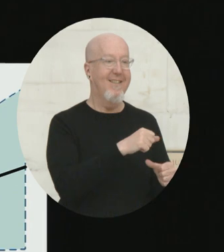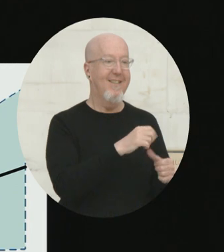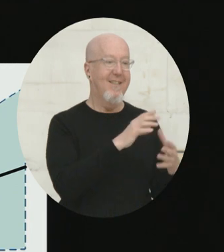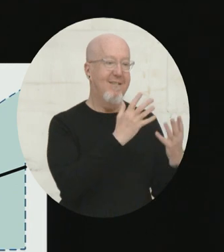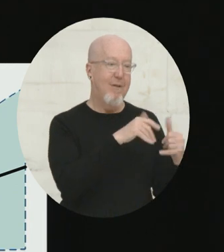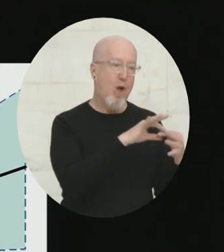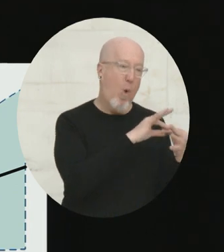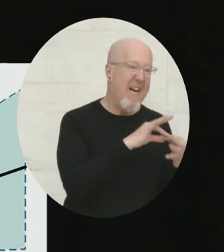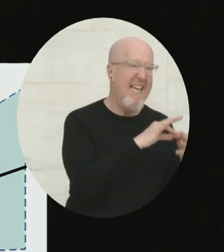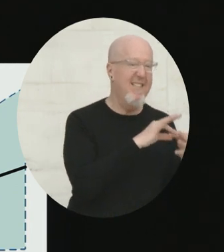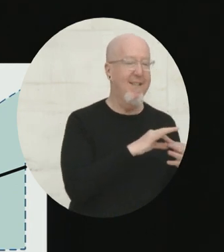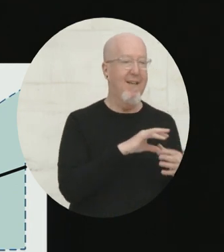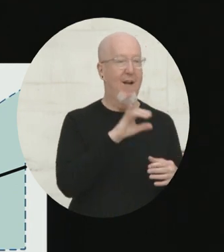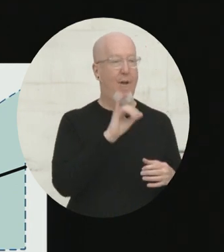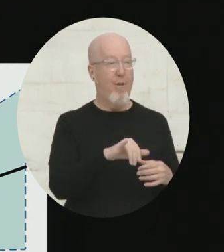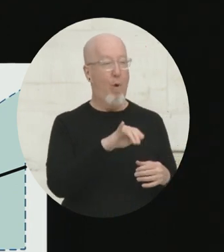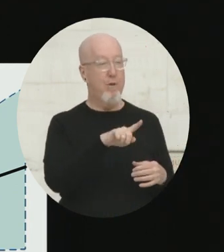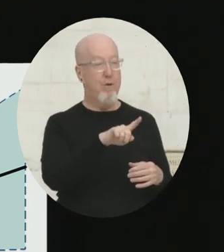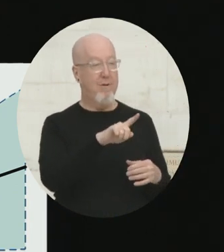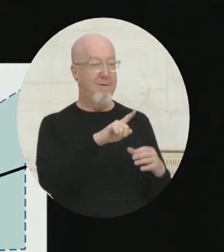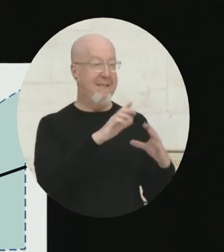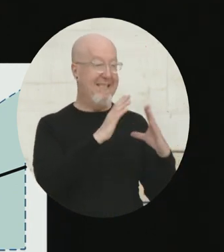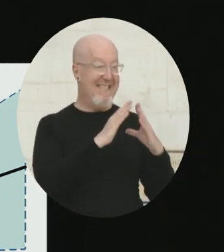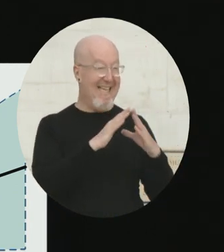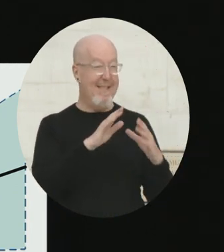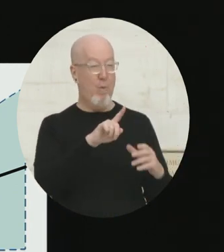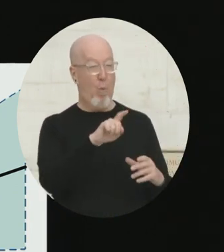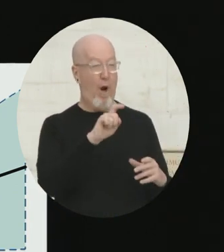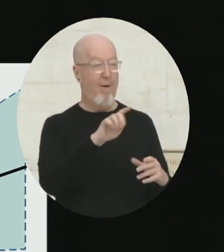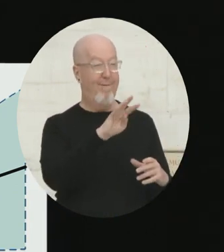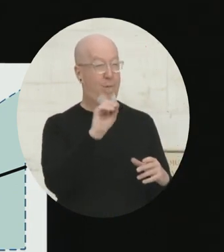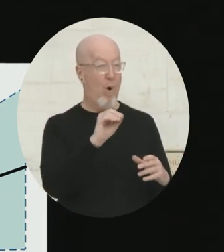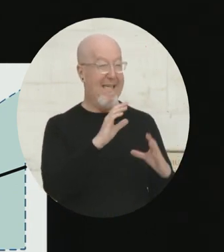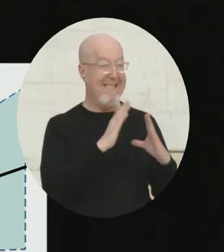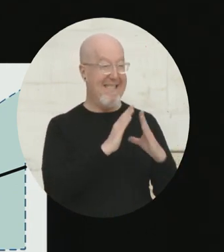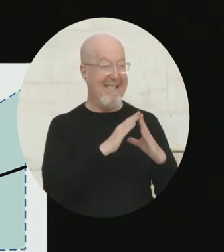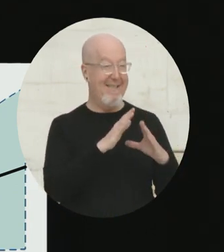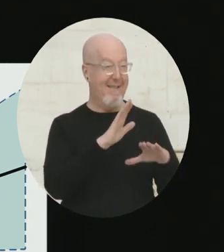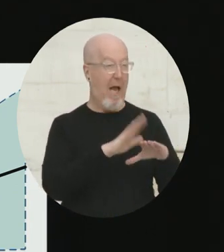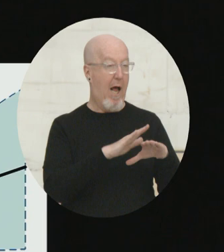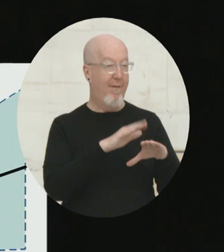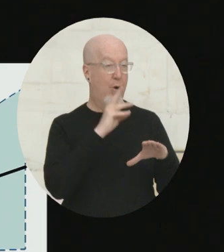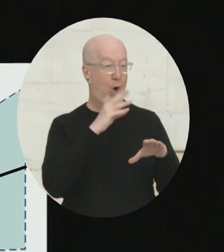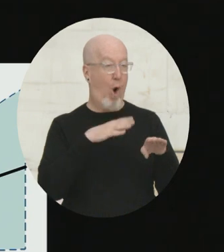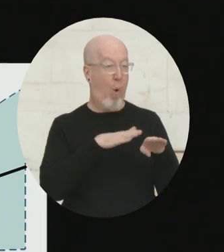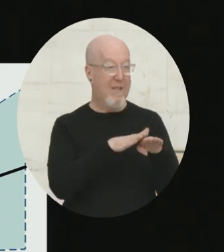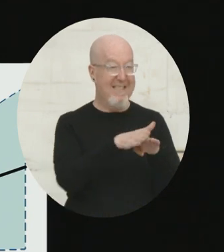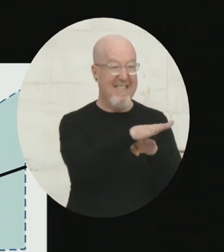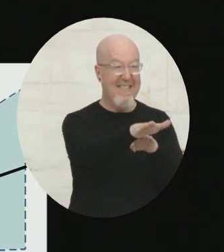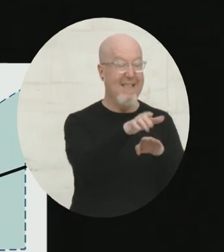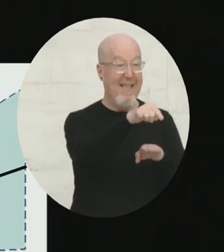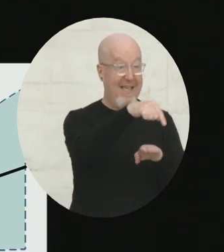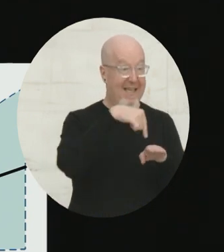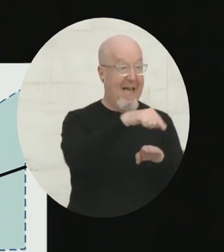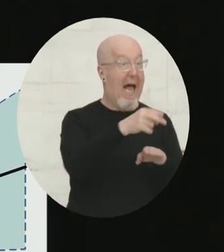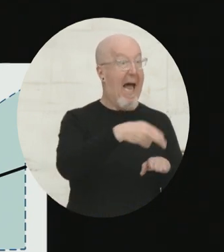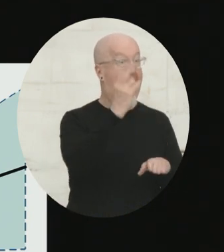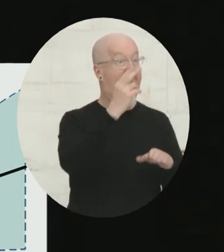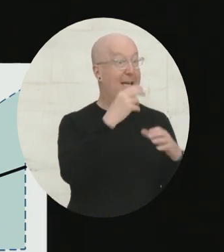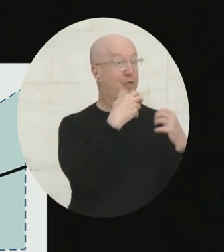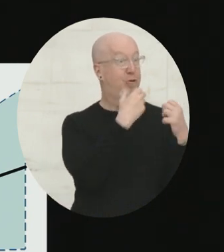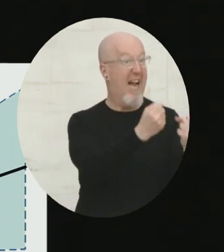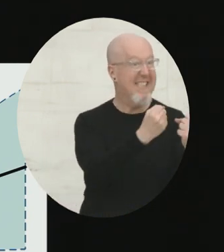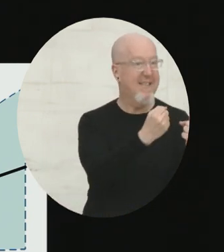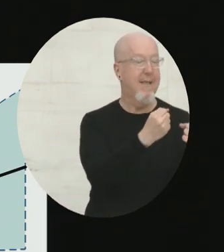the 140 towns and villages along the coast, that had those higher levels of trust, they had lower levels of mortality. In similar